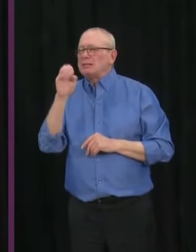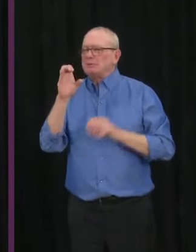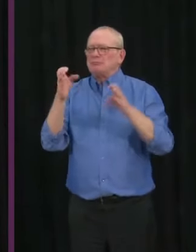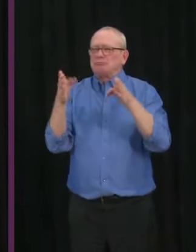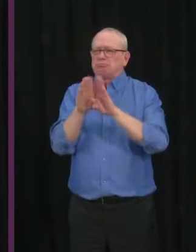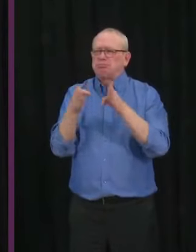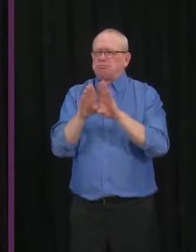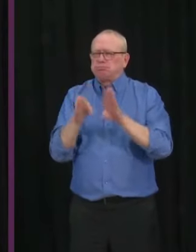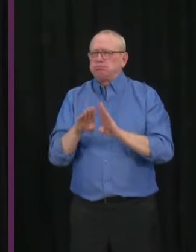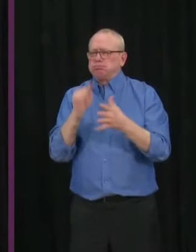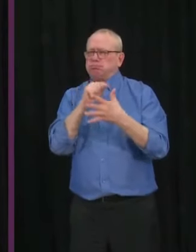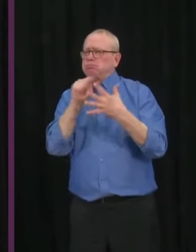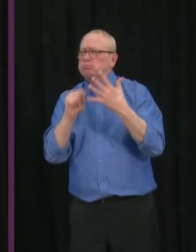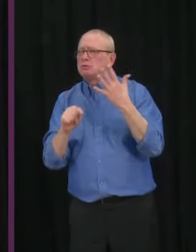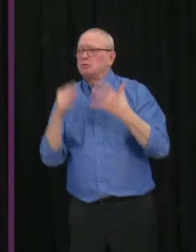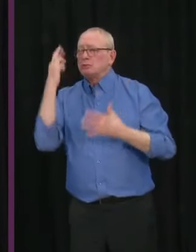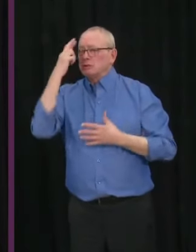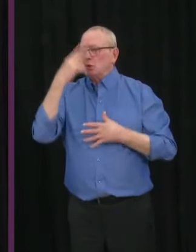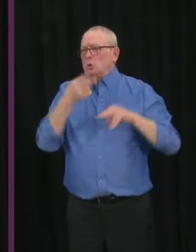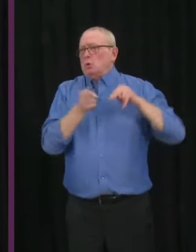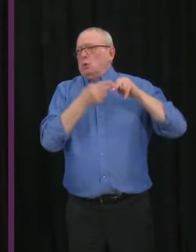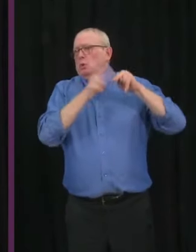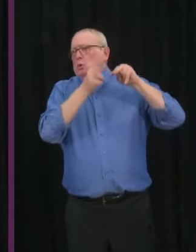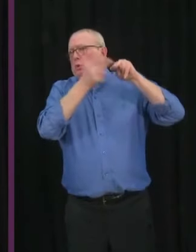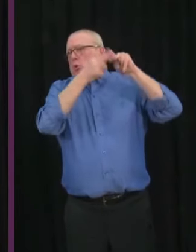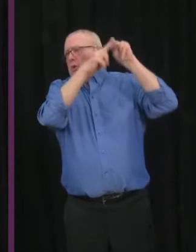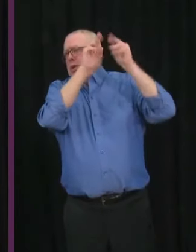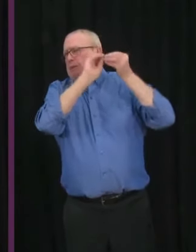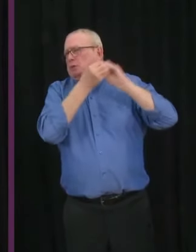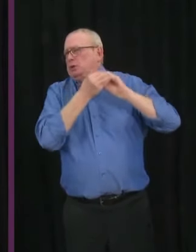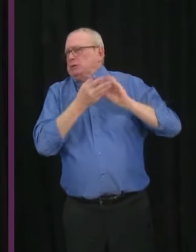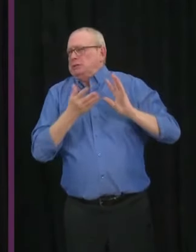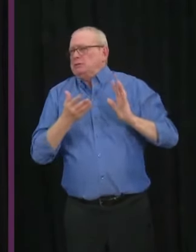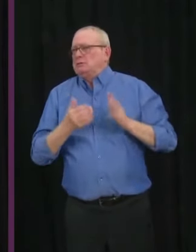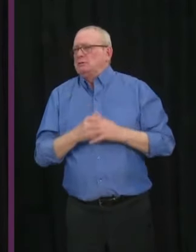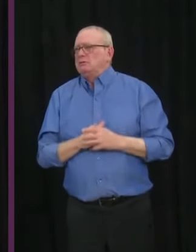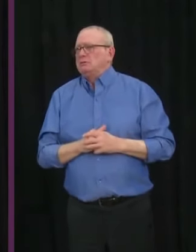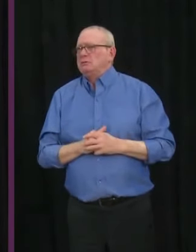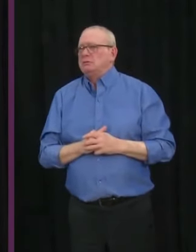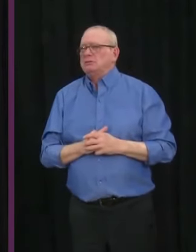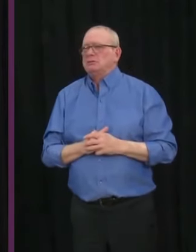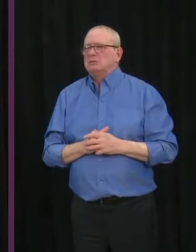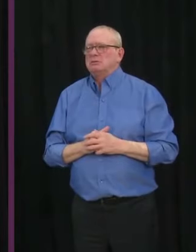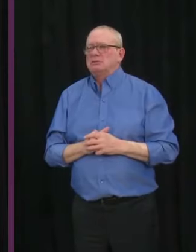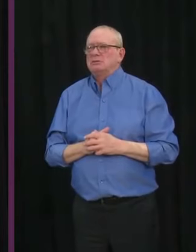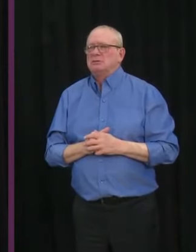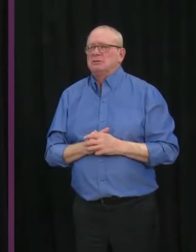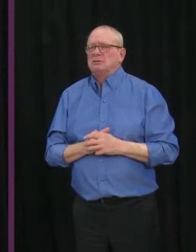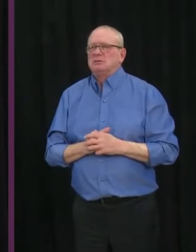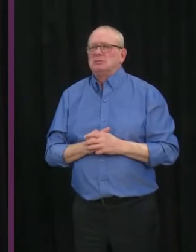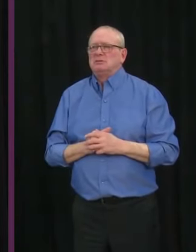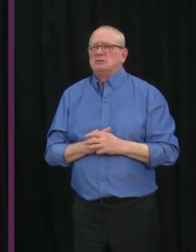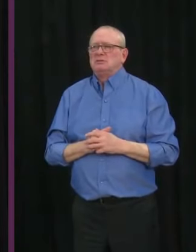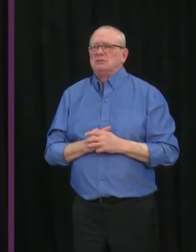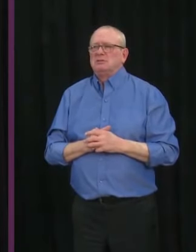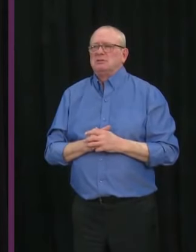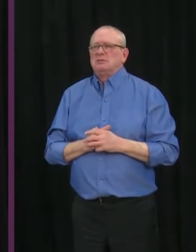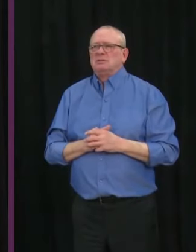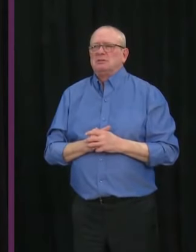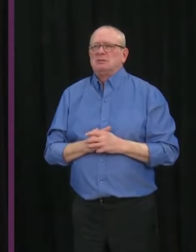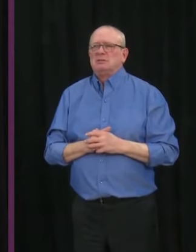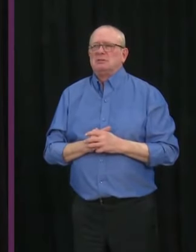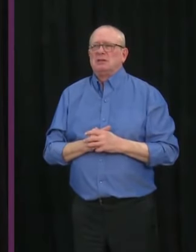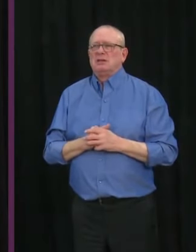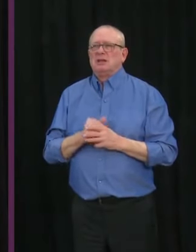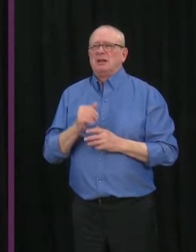were moving very quickly to escalate week over week. And coming close behind was the hospitalization